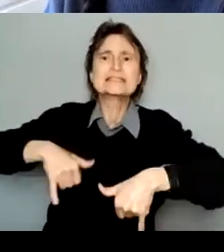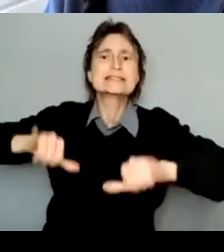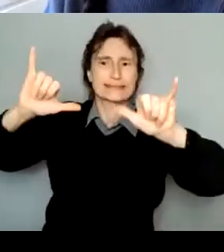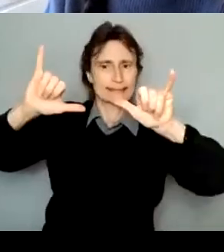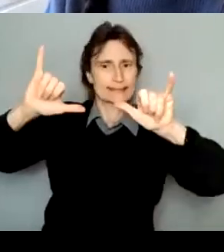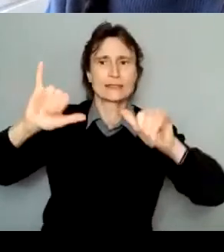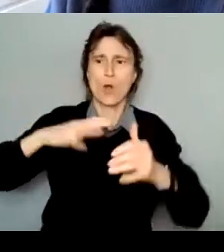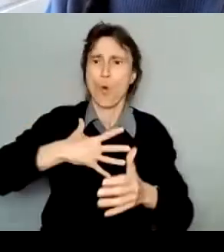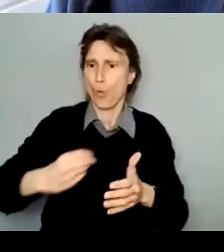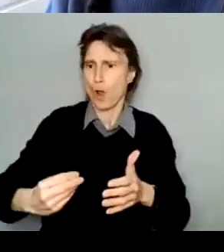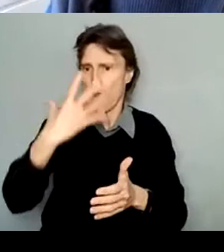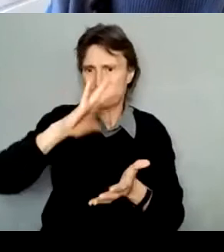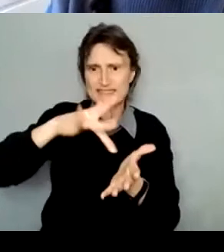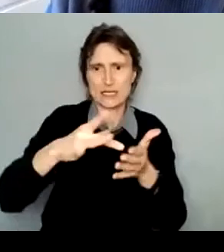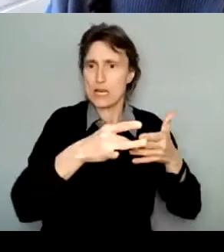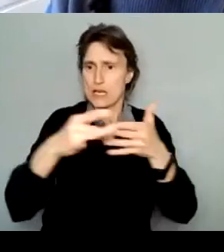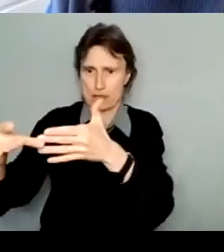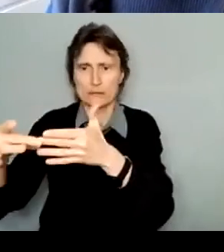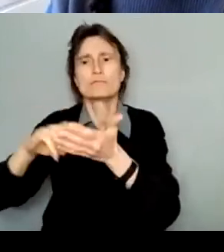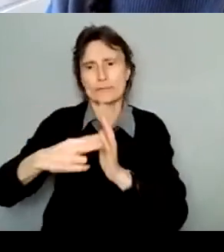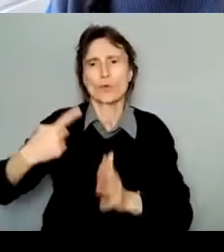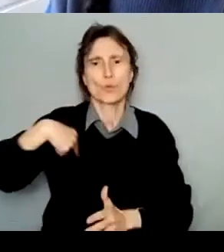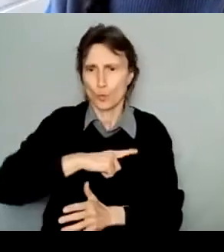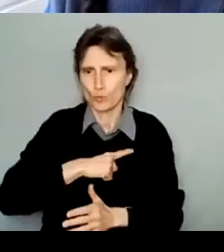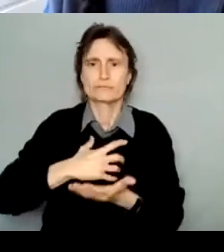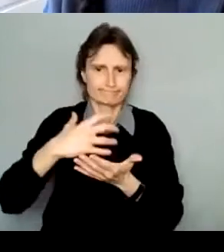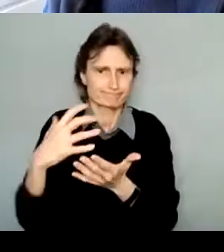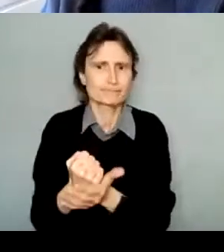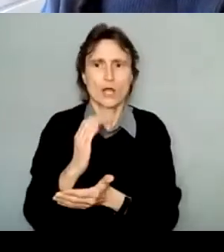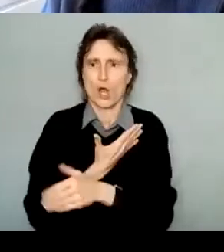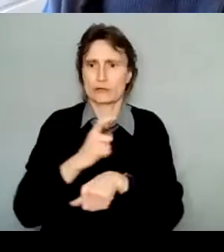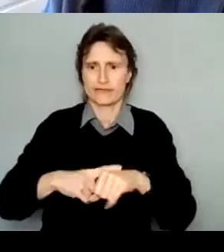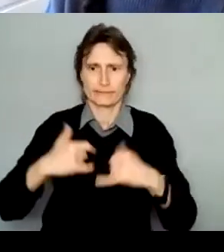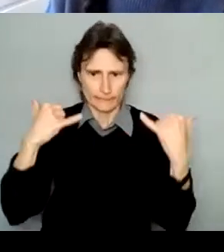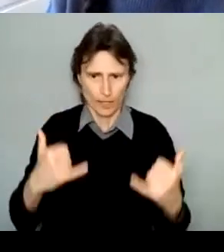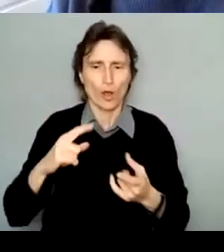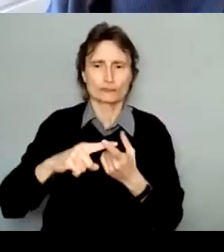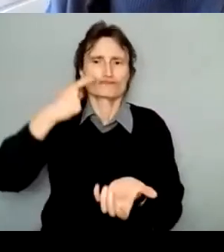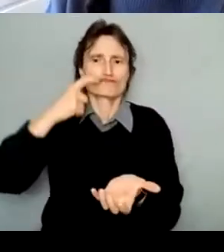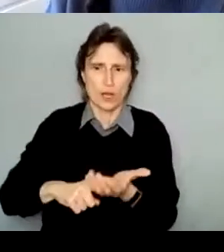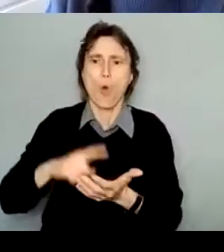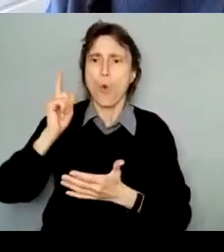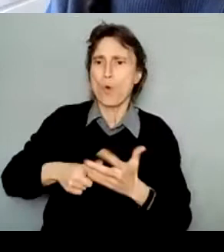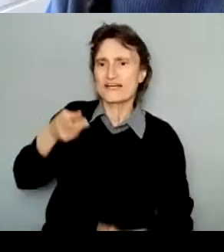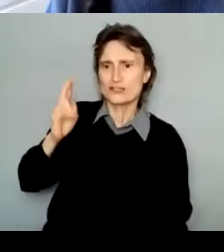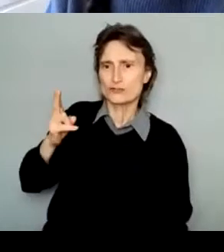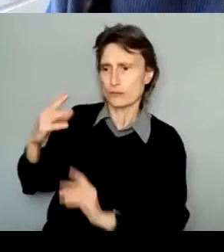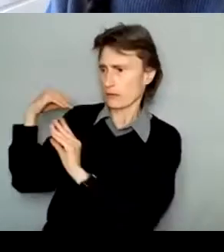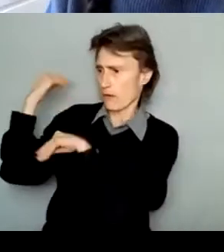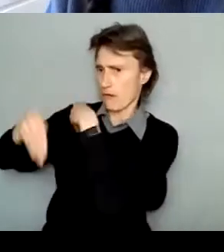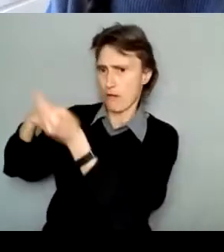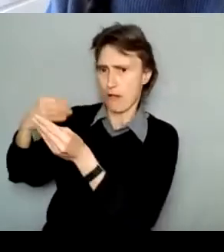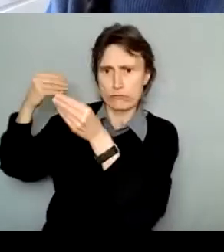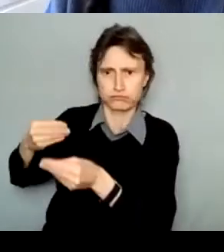others to learn about the land they currently inhabit and their own relationship to that history, the people, and the place. And